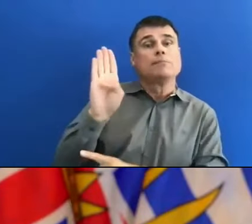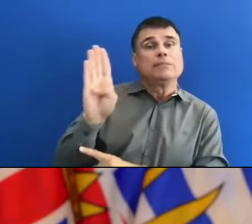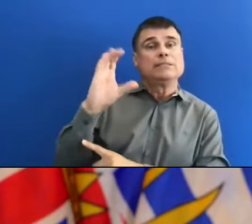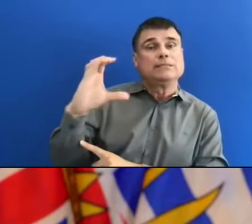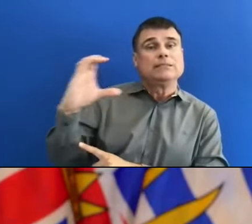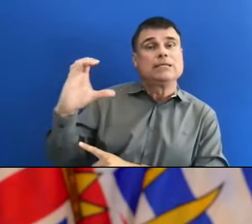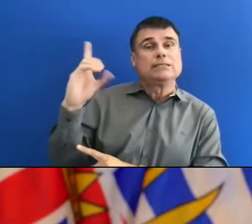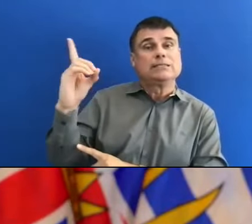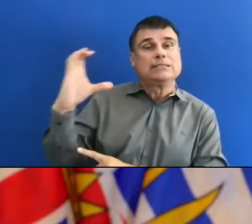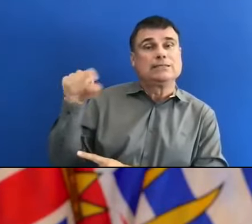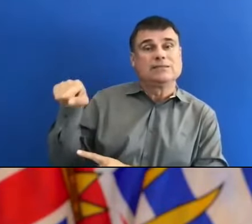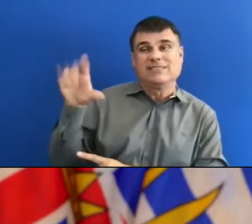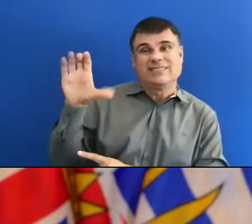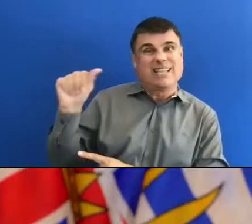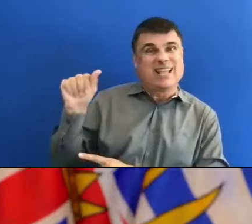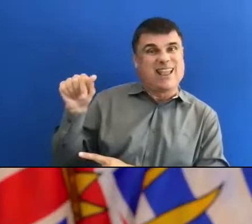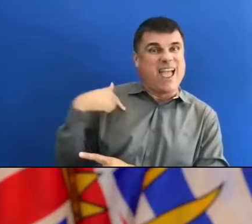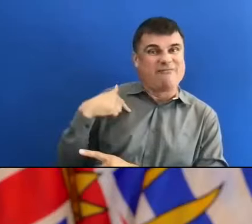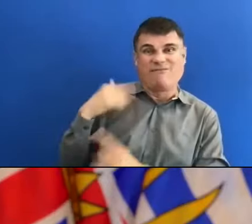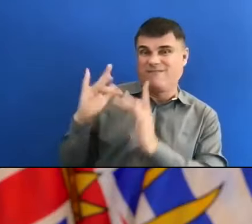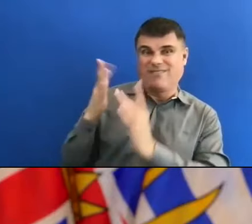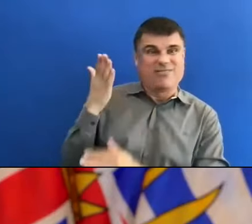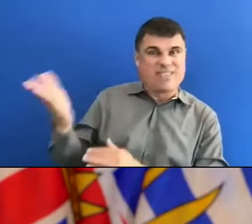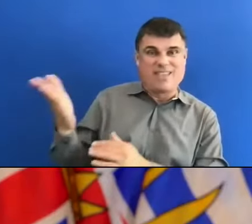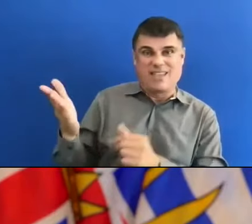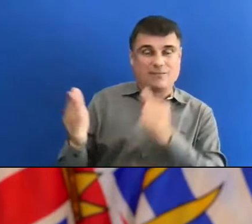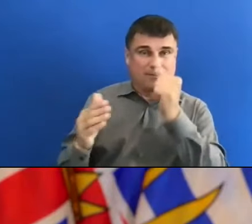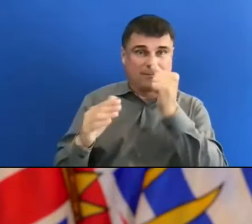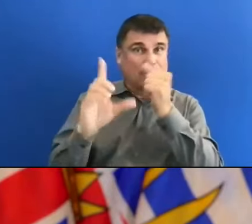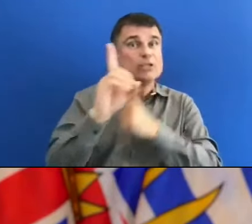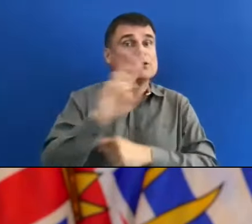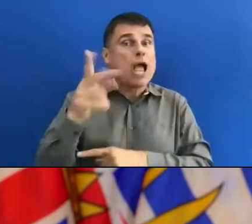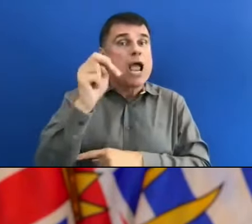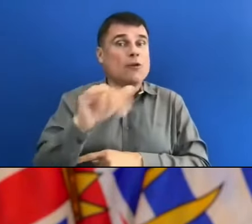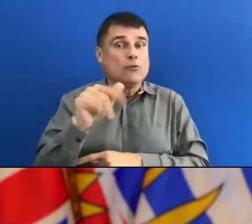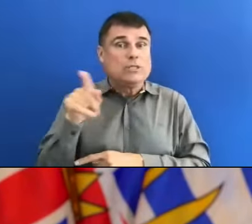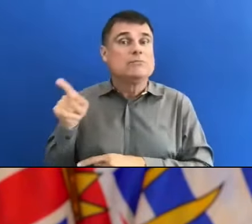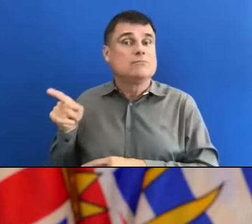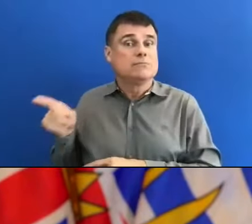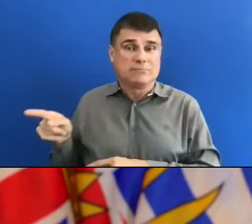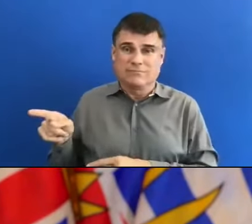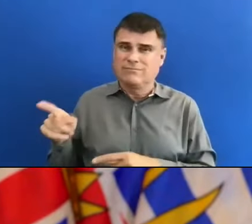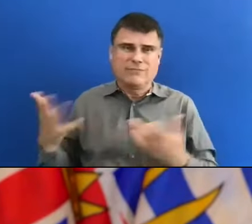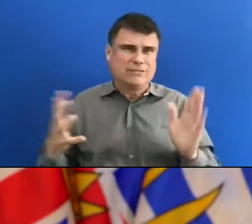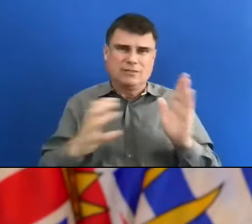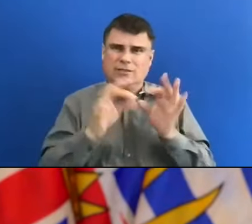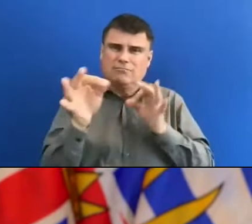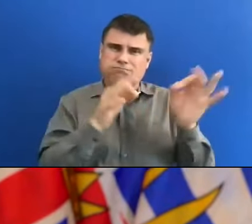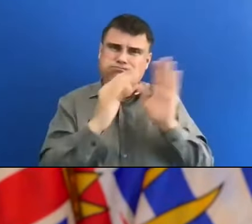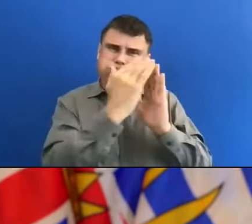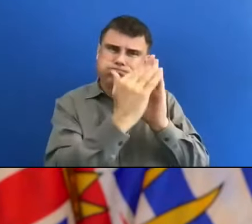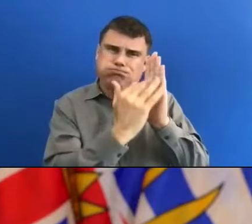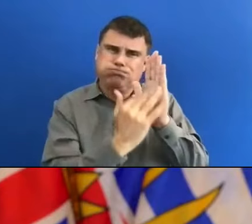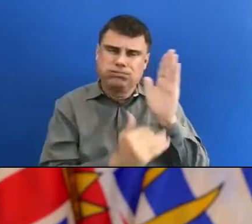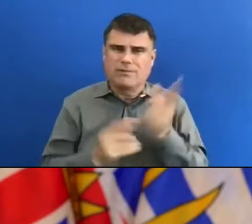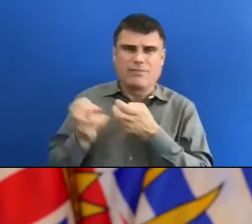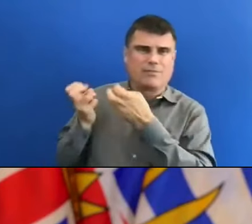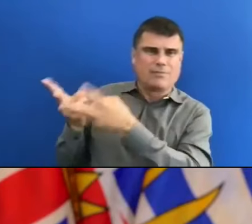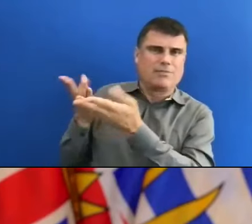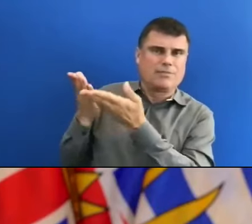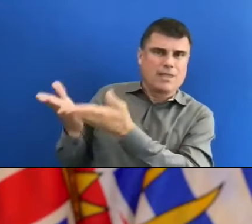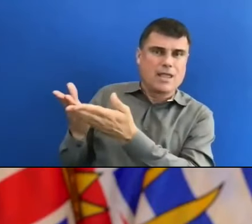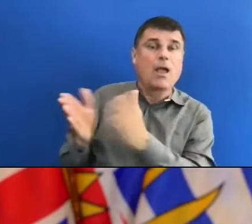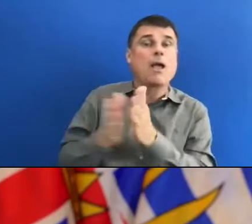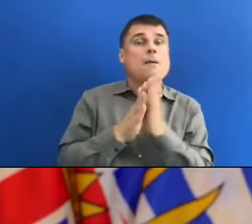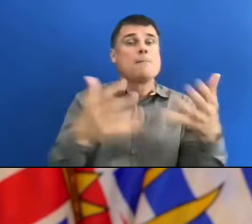Dr. Sarah Henderson and Tom Kozatsky and our team at BCCDC and I know my colleagues across the province in public health have been working